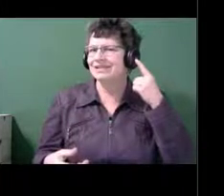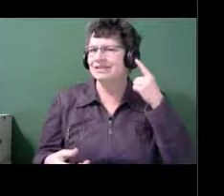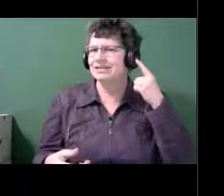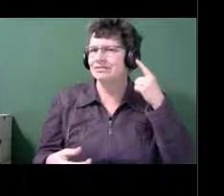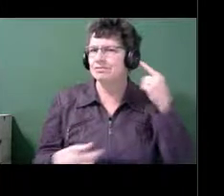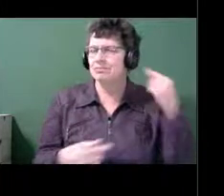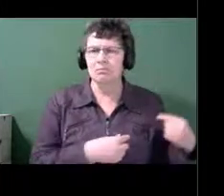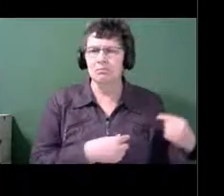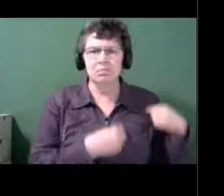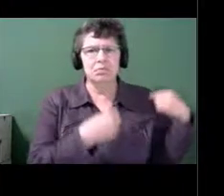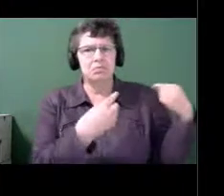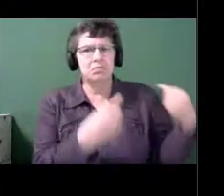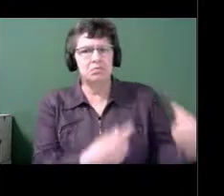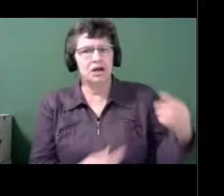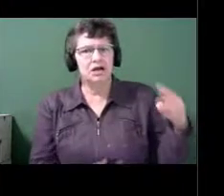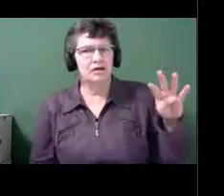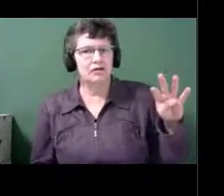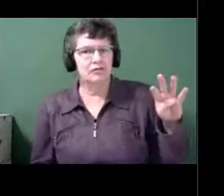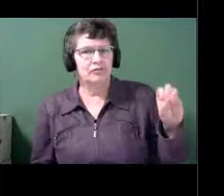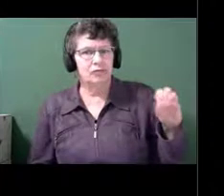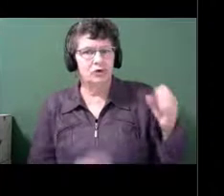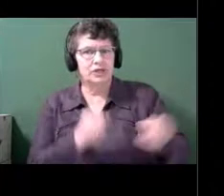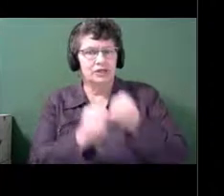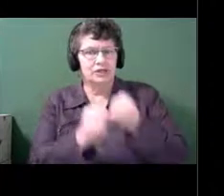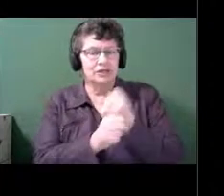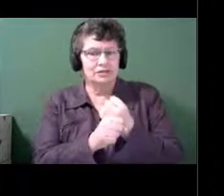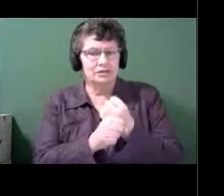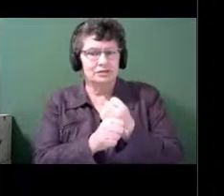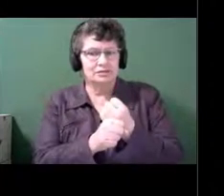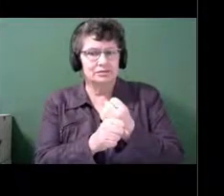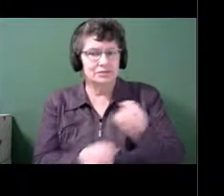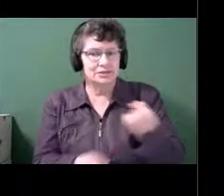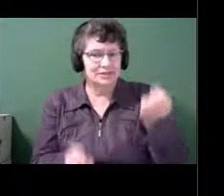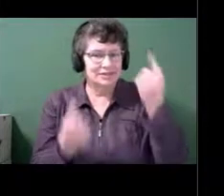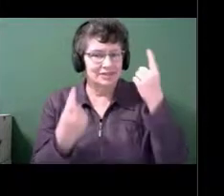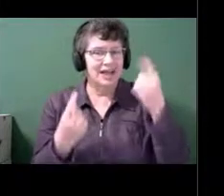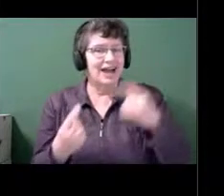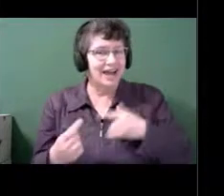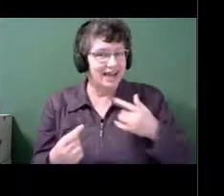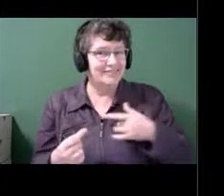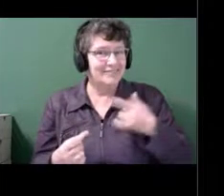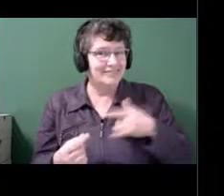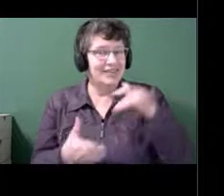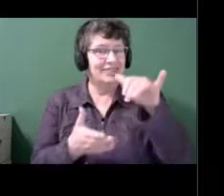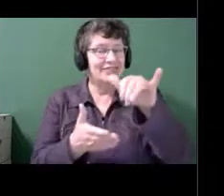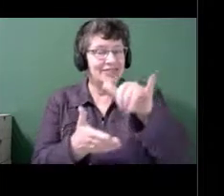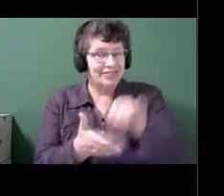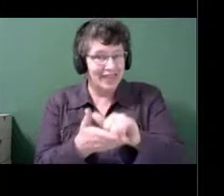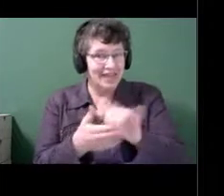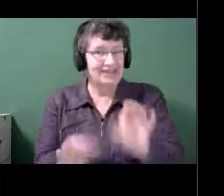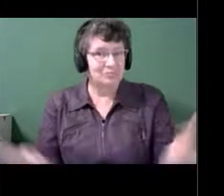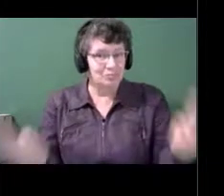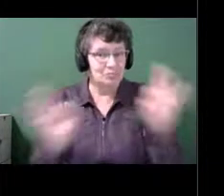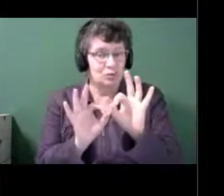very important. But actually around the world now, people are understanding how important sensory factors are for healthy